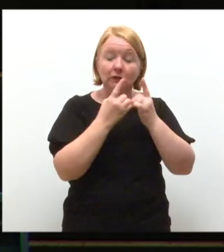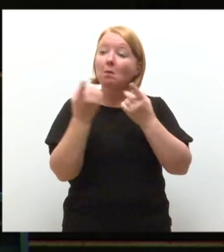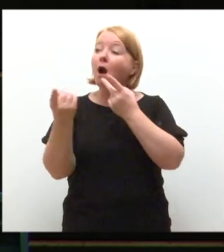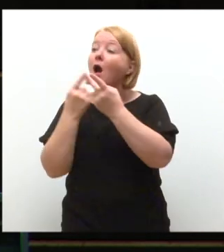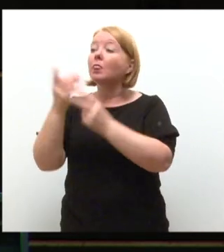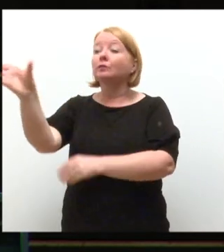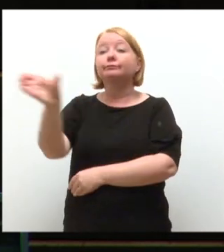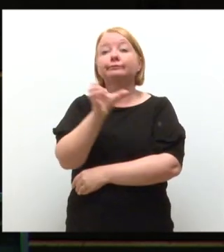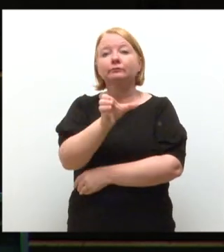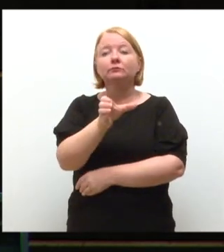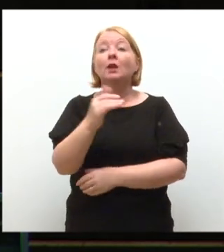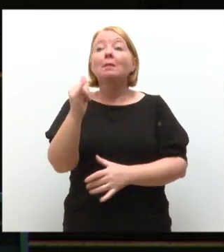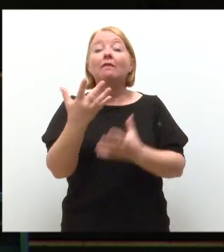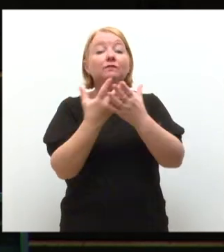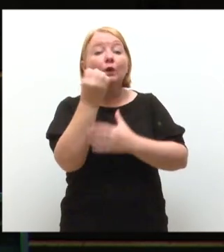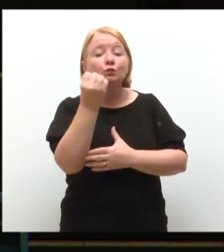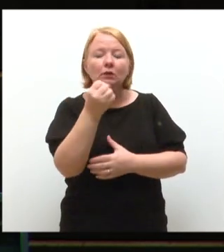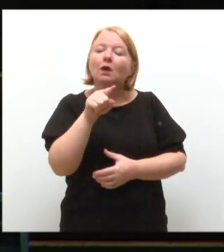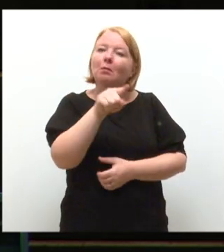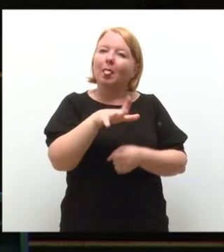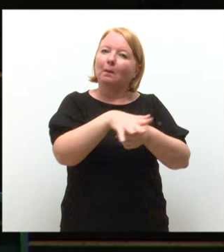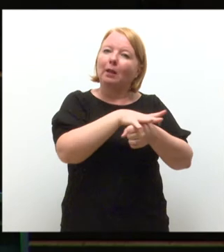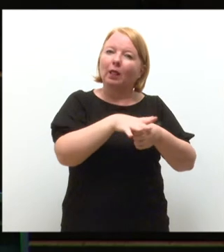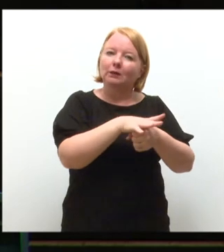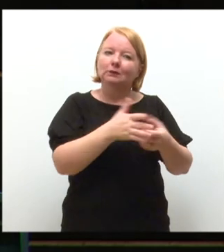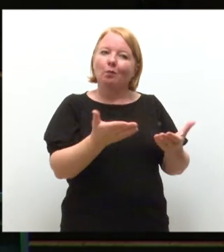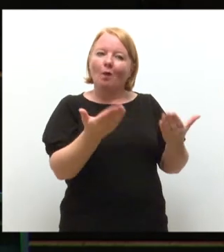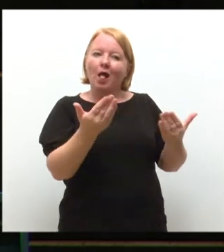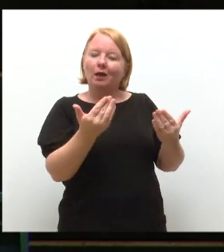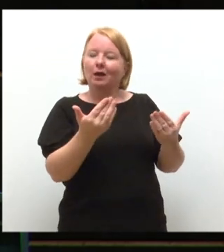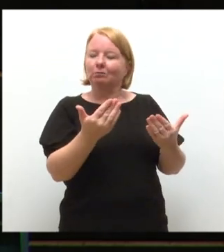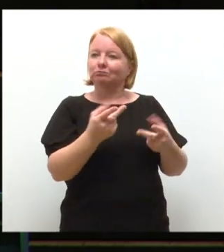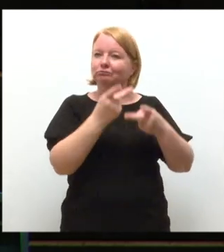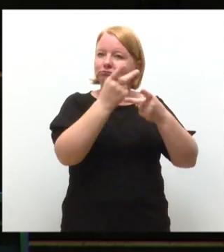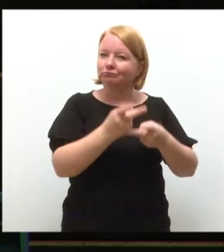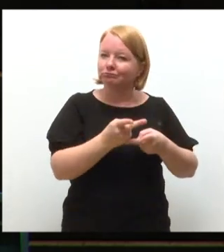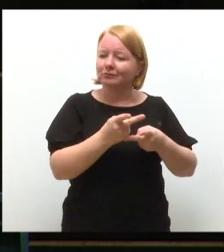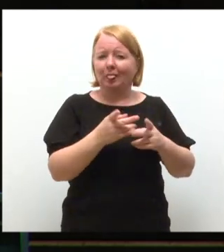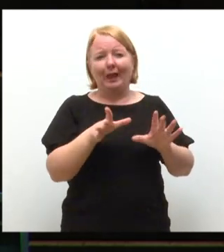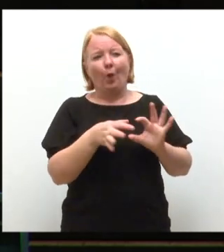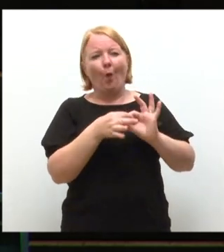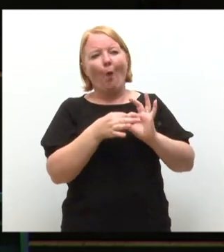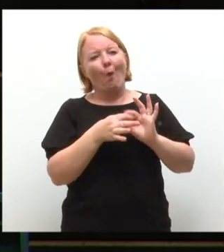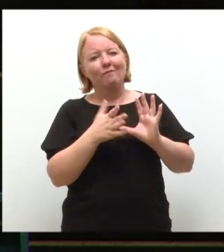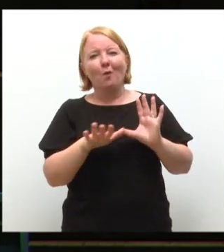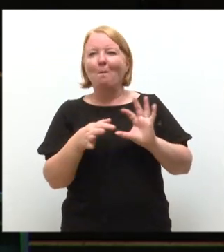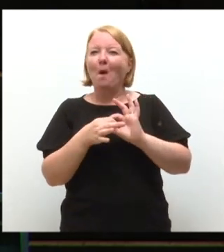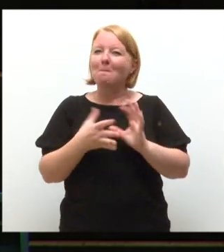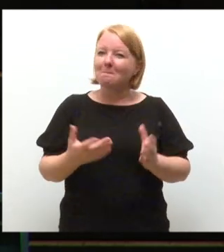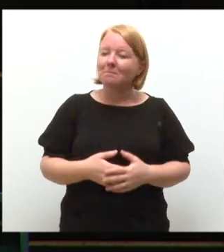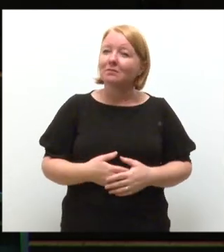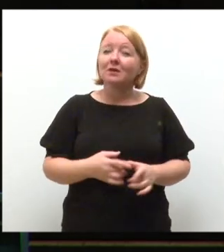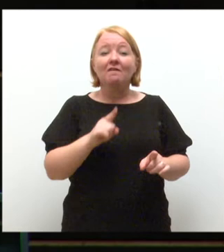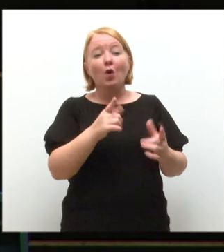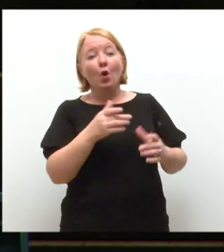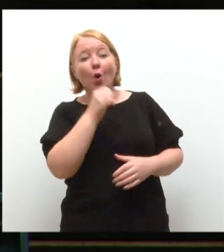hope, if you've not found it already, we are a place of welcome and hospitality, a home from home, whether you're coming in for a